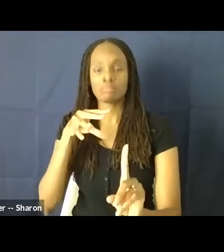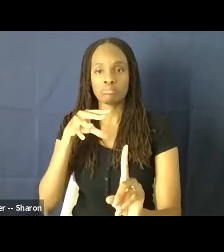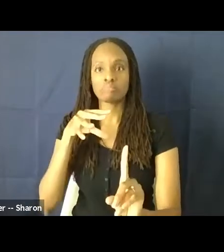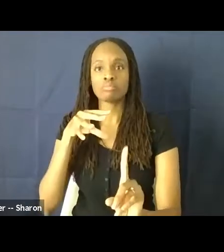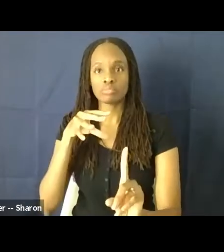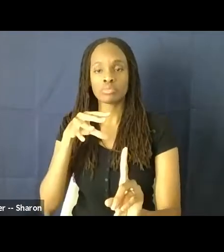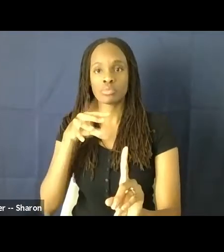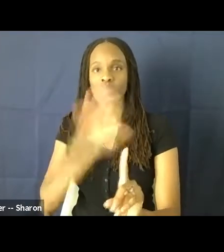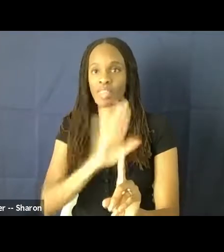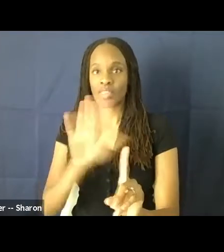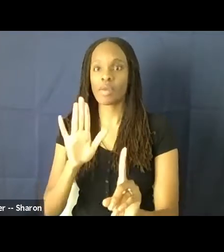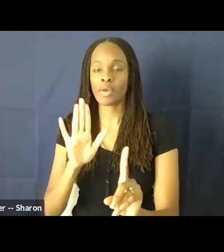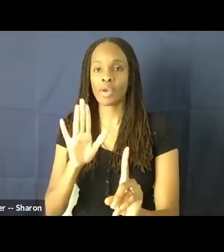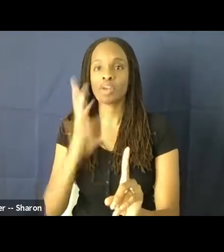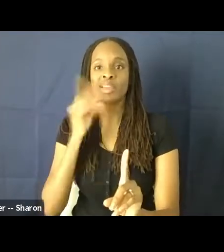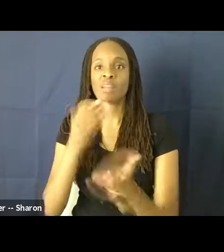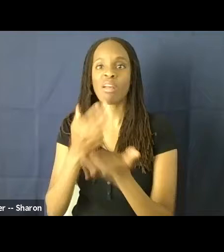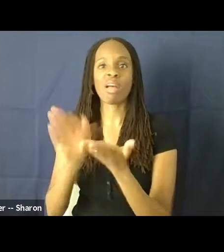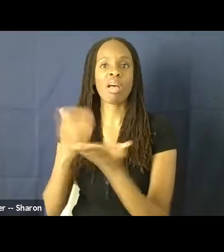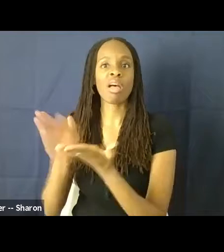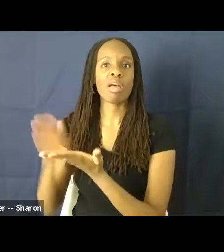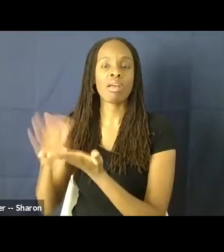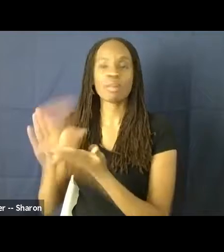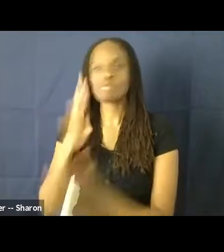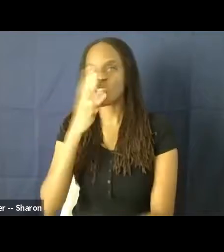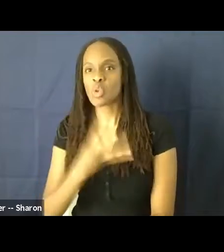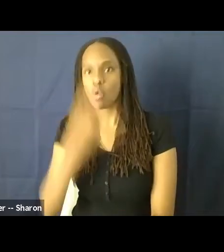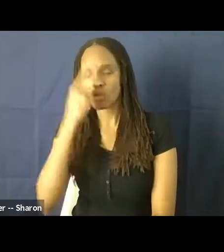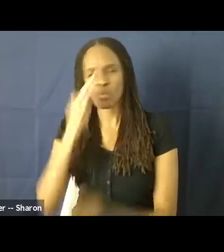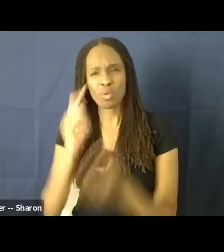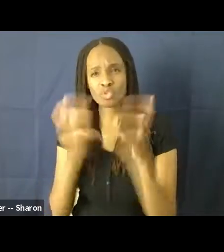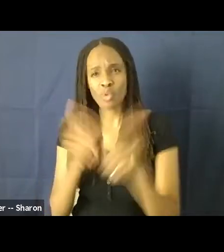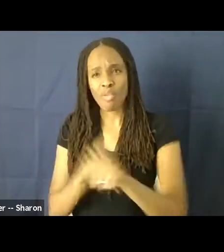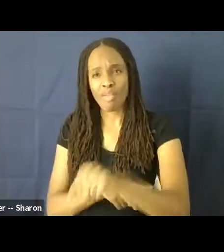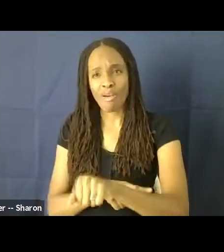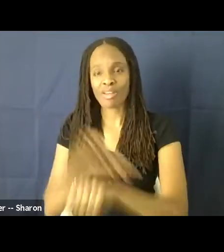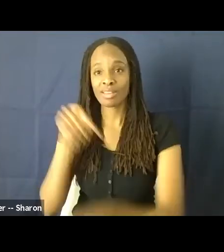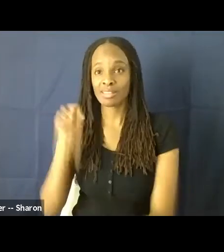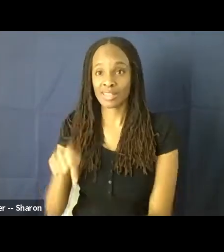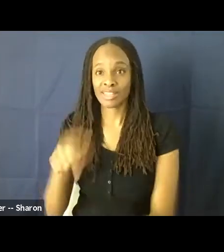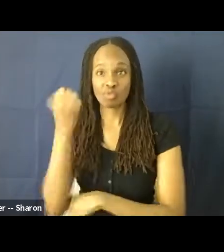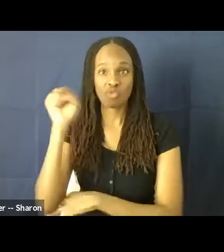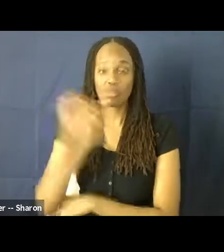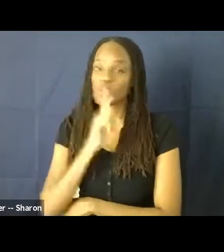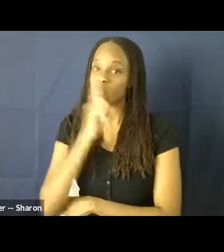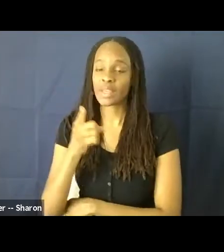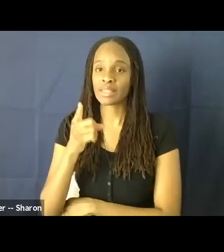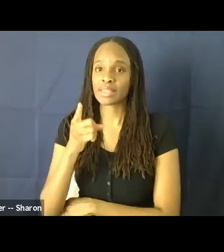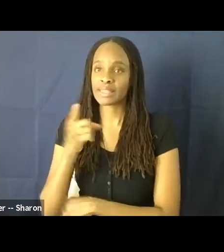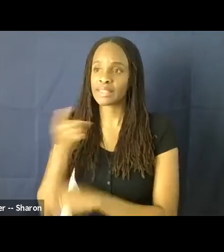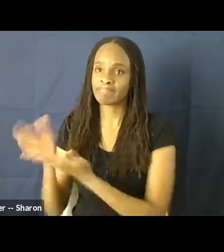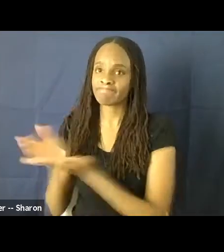their experiences have been pushed to the side or ignored for so long that this movement really puts them out front and center.